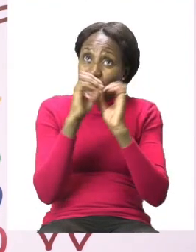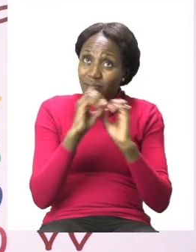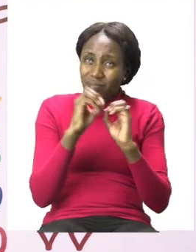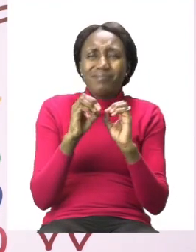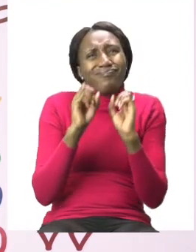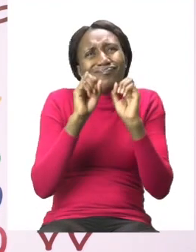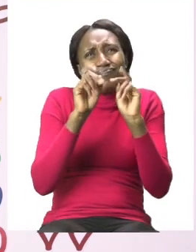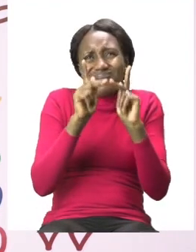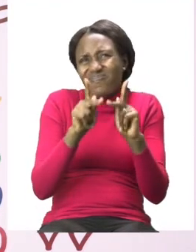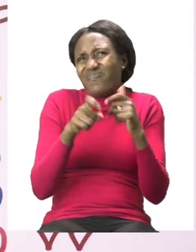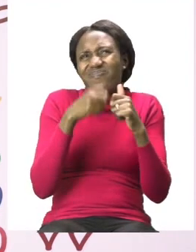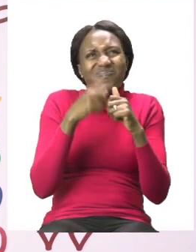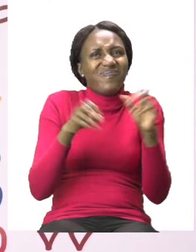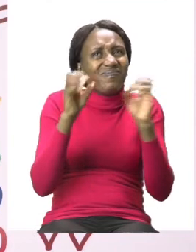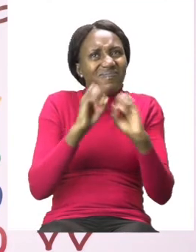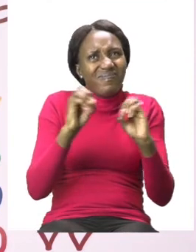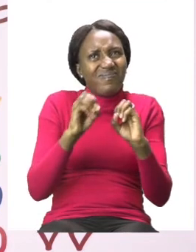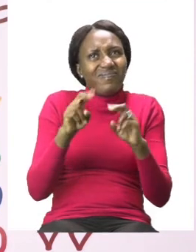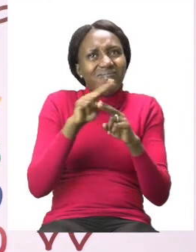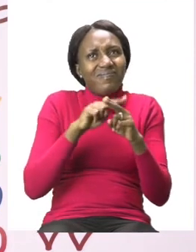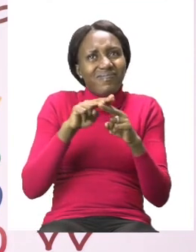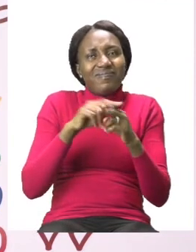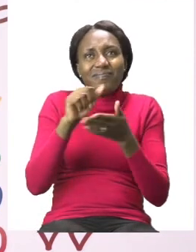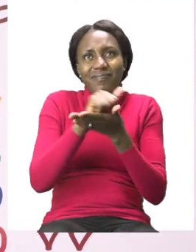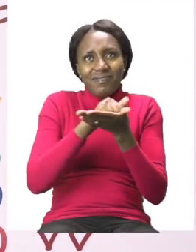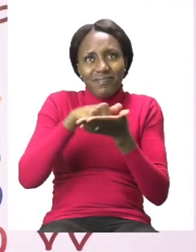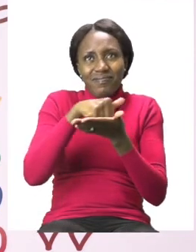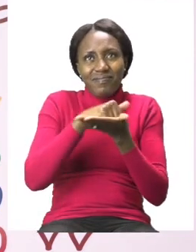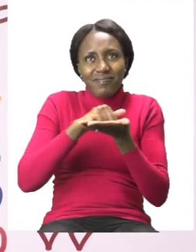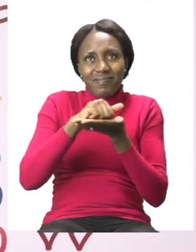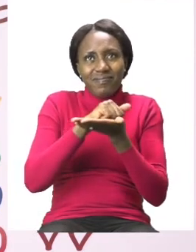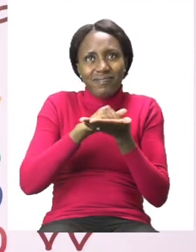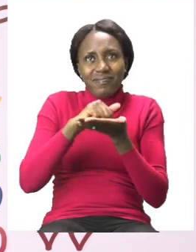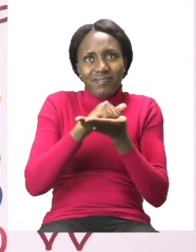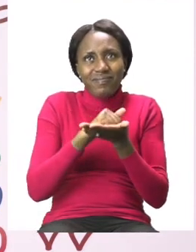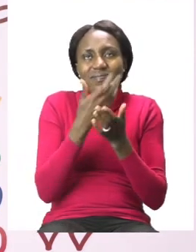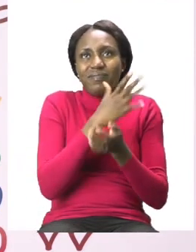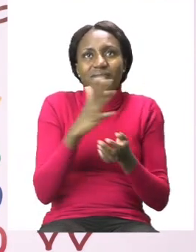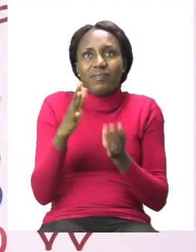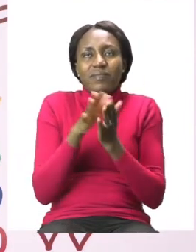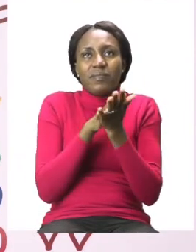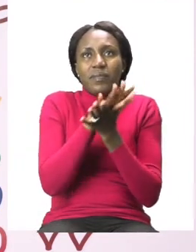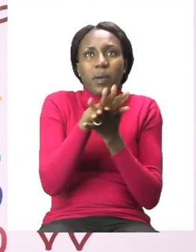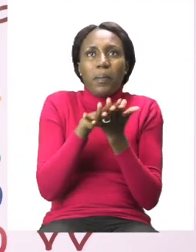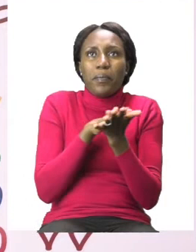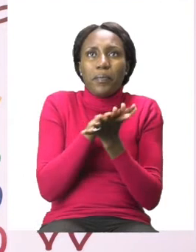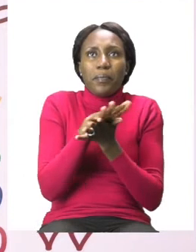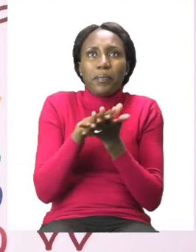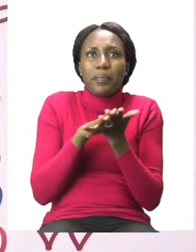okay you can use soap and water. We will start by rubbing inside our hands,